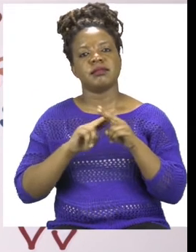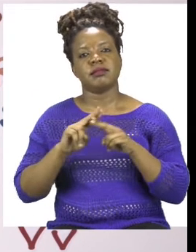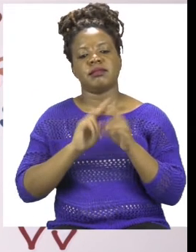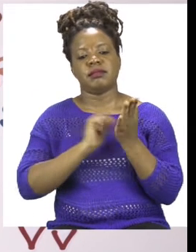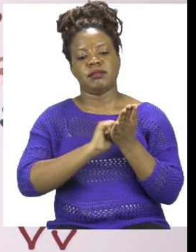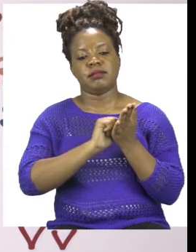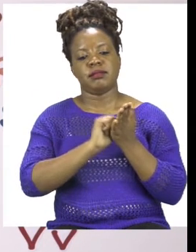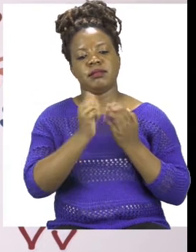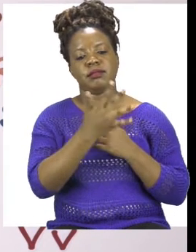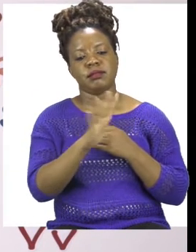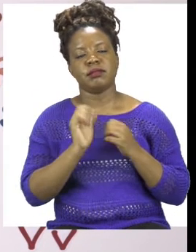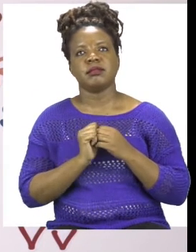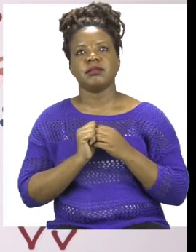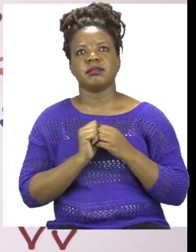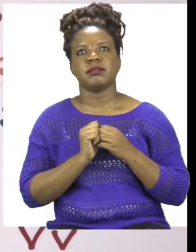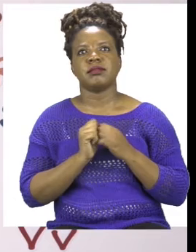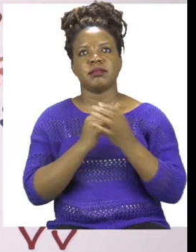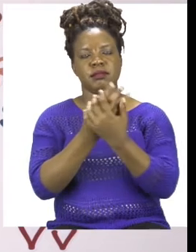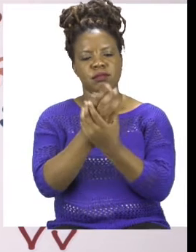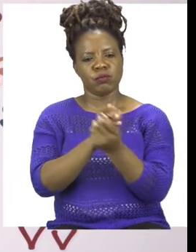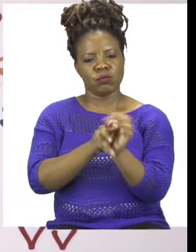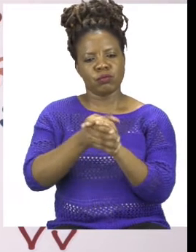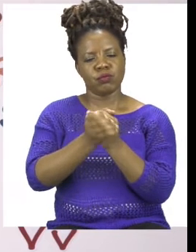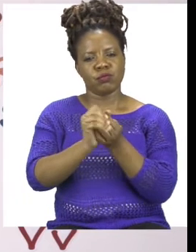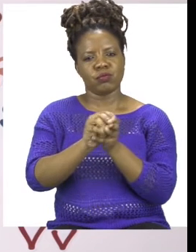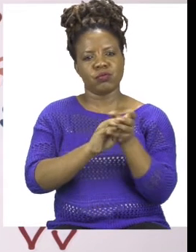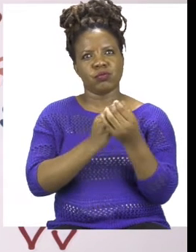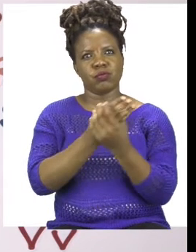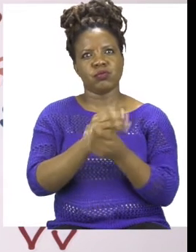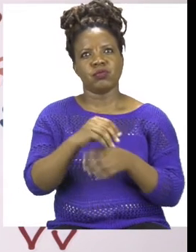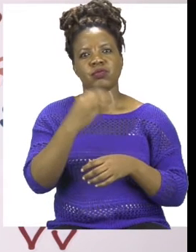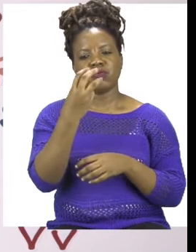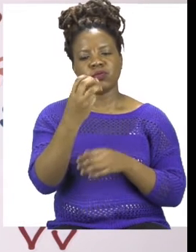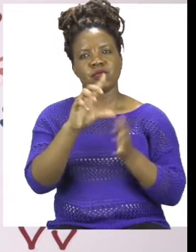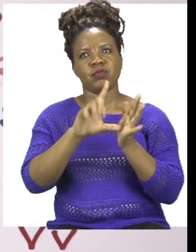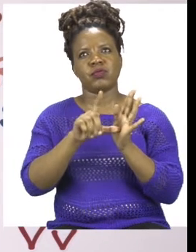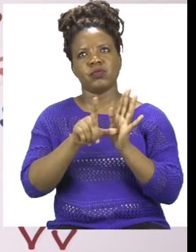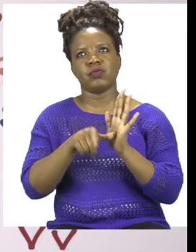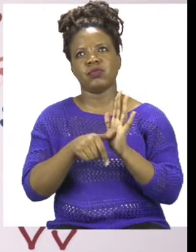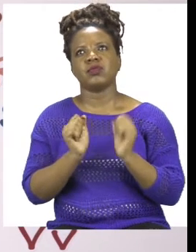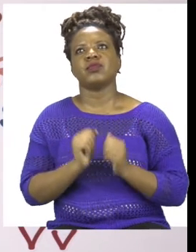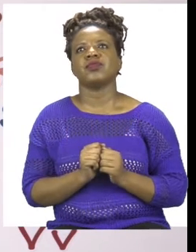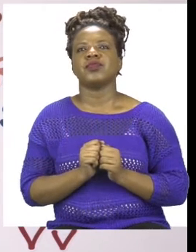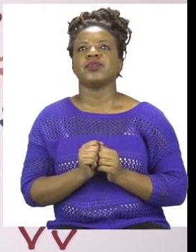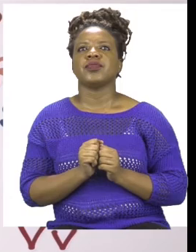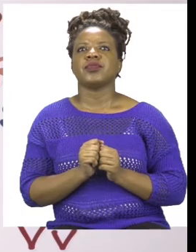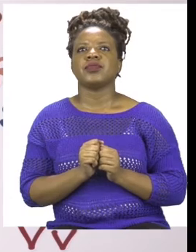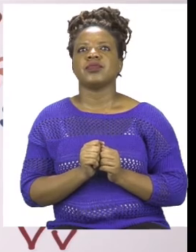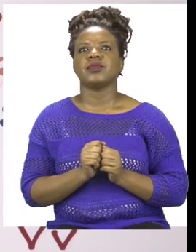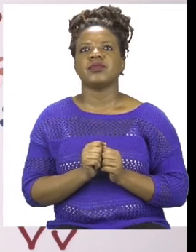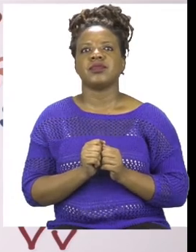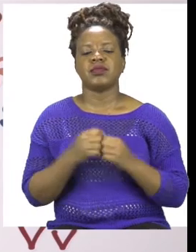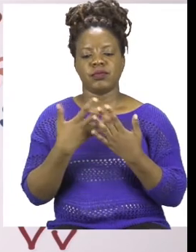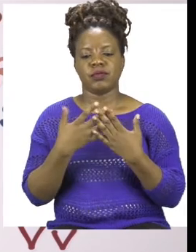water. Just make sure that you wash your hands and rinse them for 30 seconds. Make